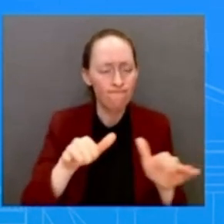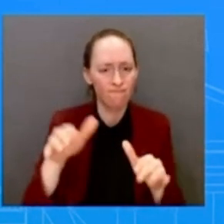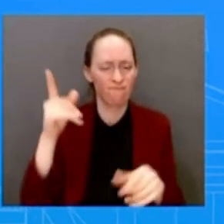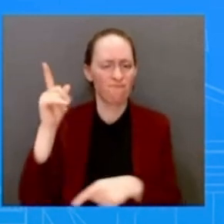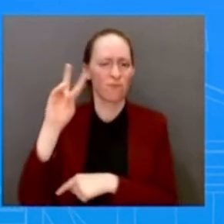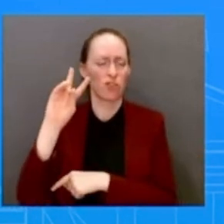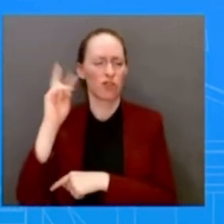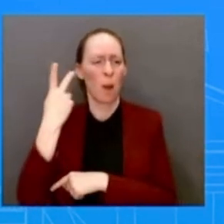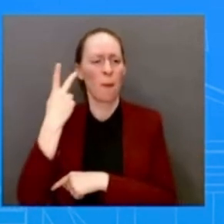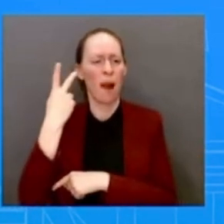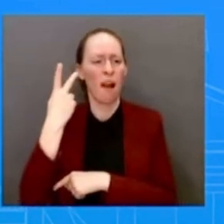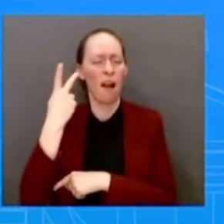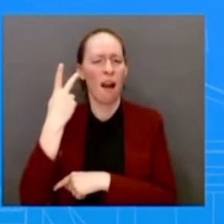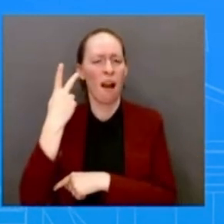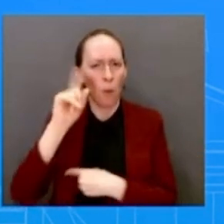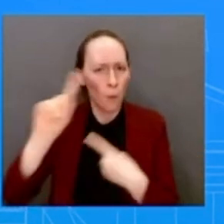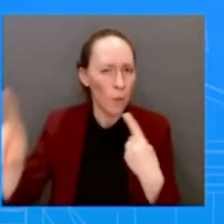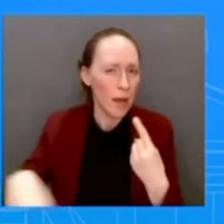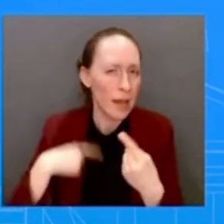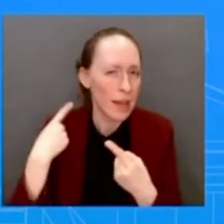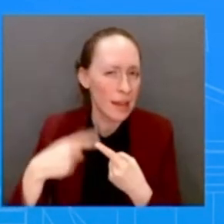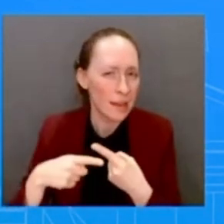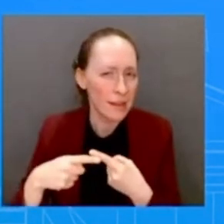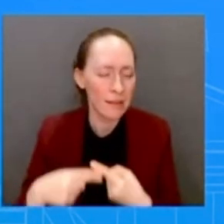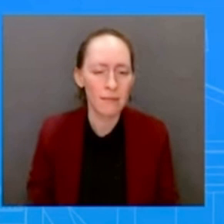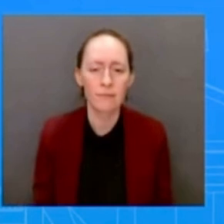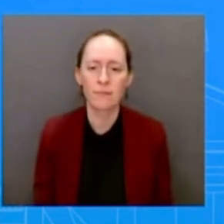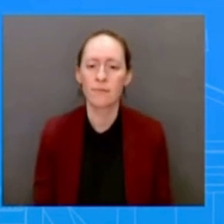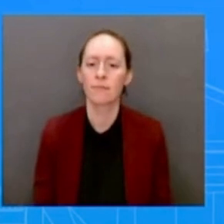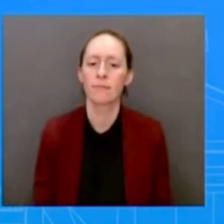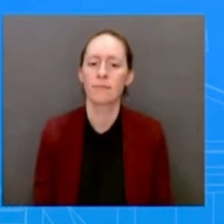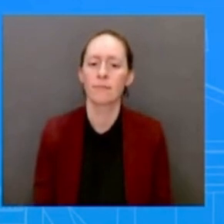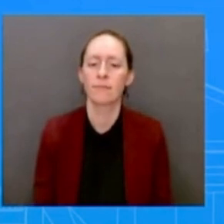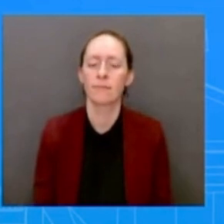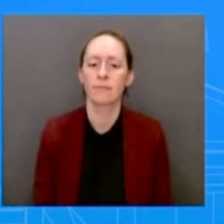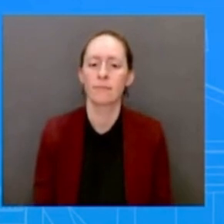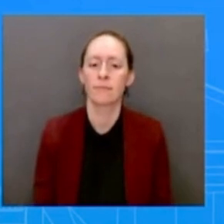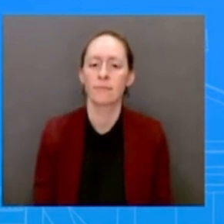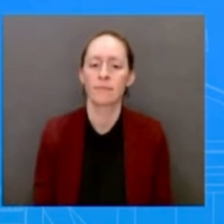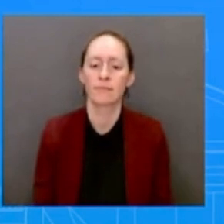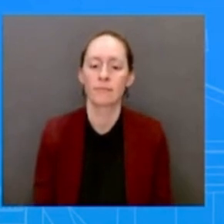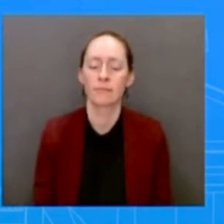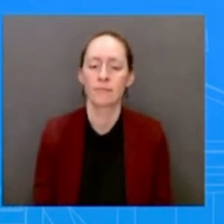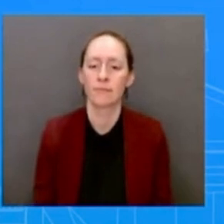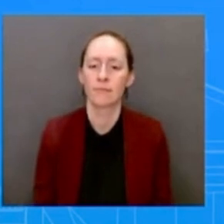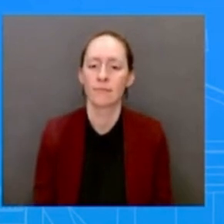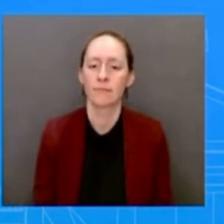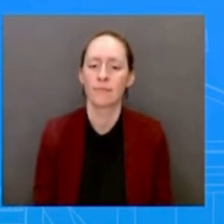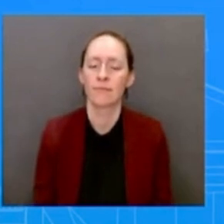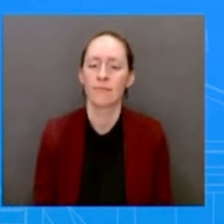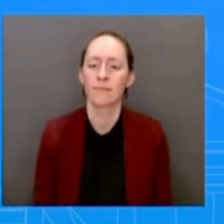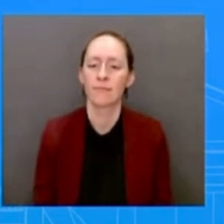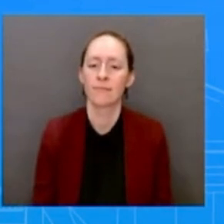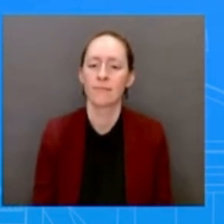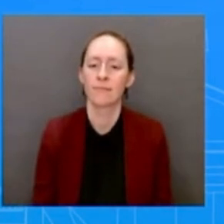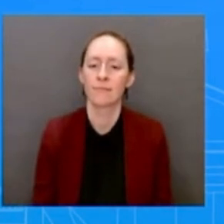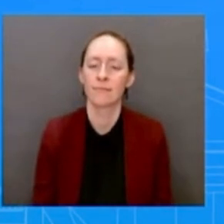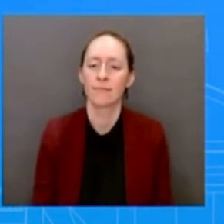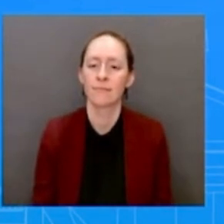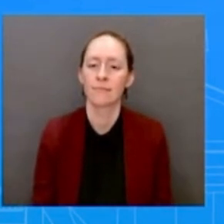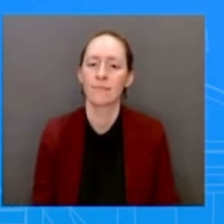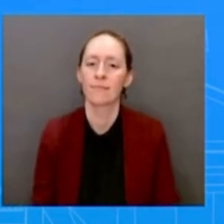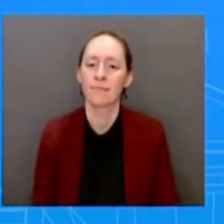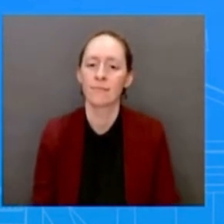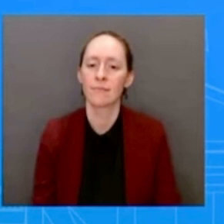There was never a change of heart on where we were with the SAP. The